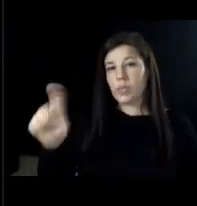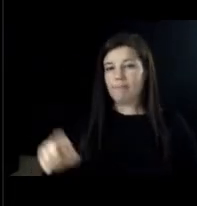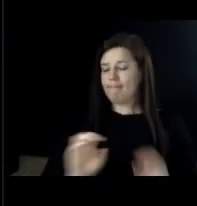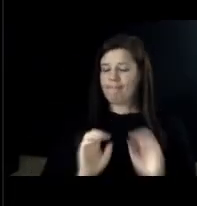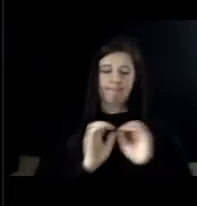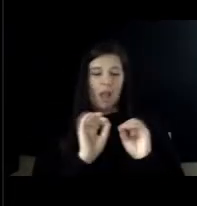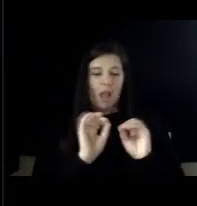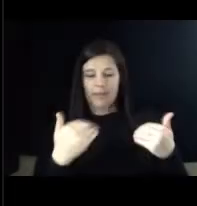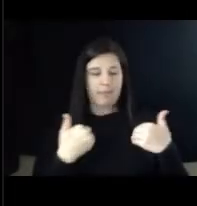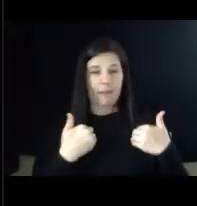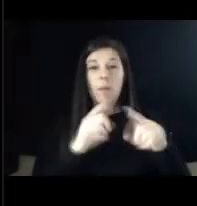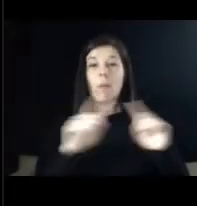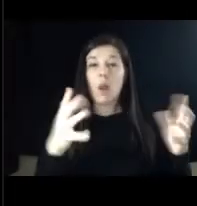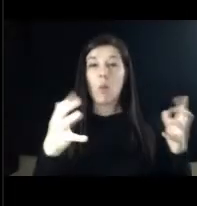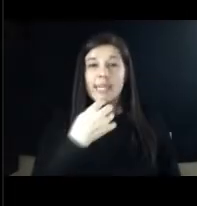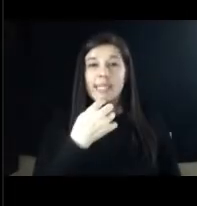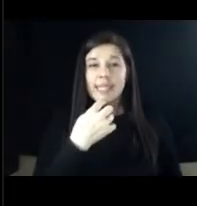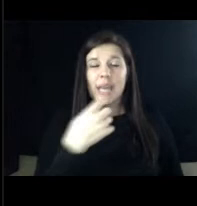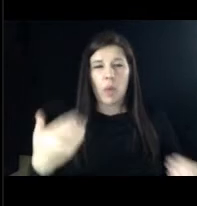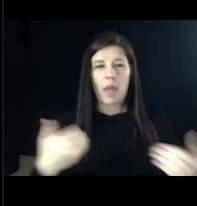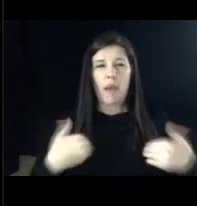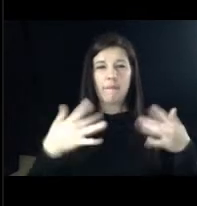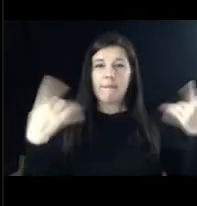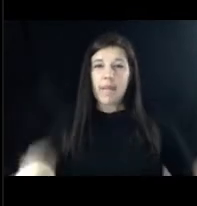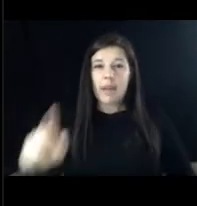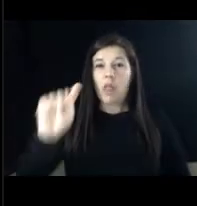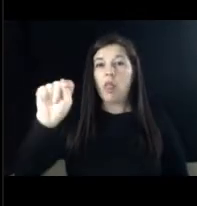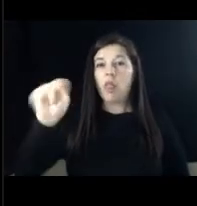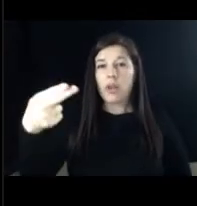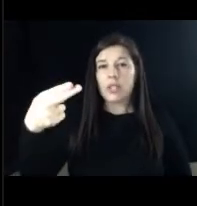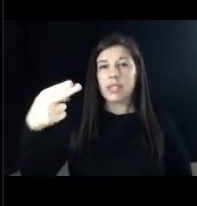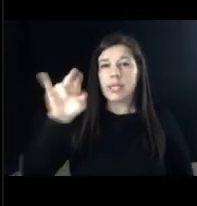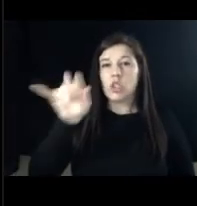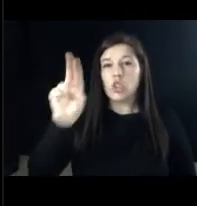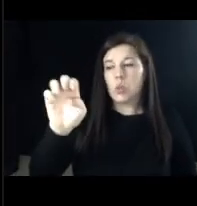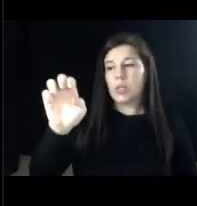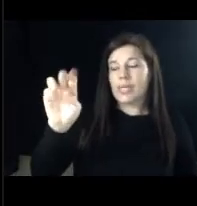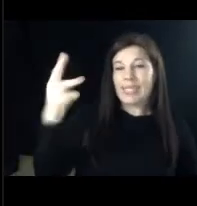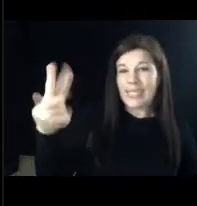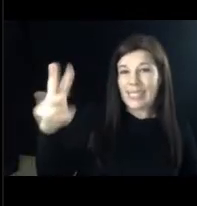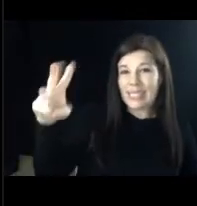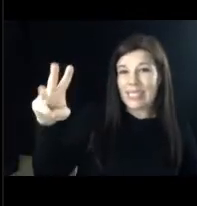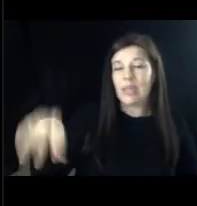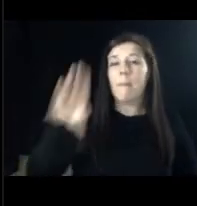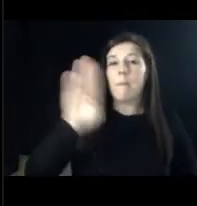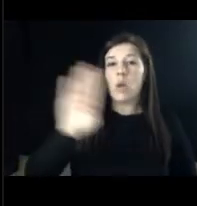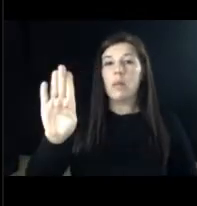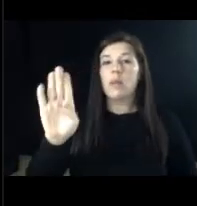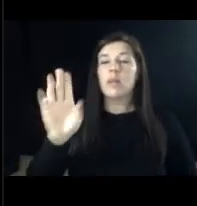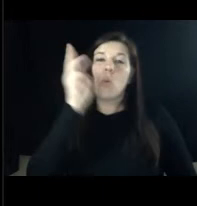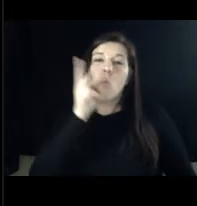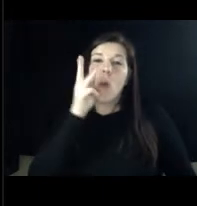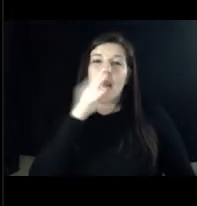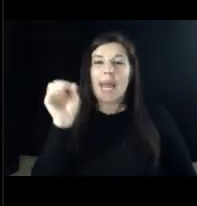want to say that we do have an event coming up thursday june 16th it's the boyton beach food wine and brew fest uh it's